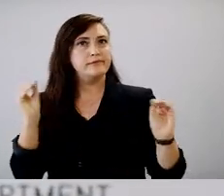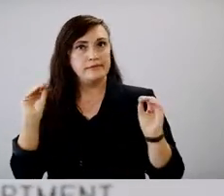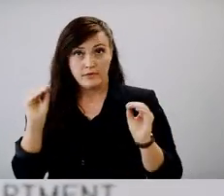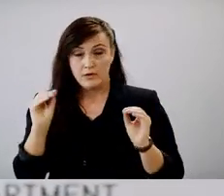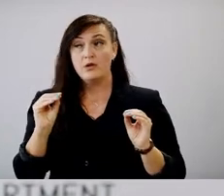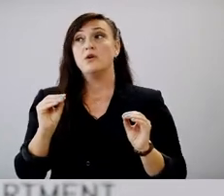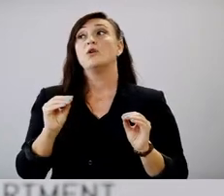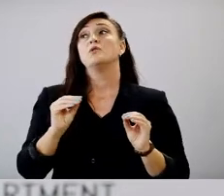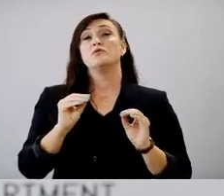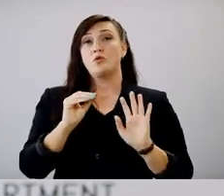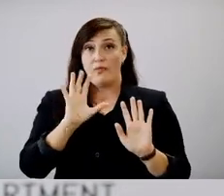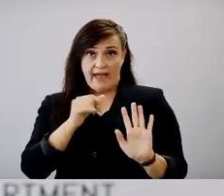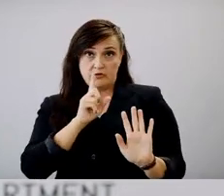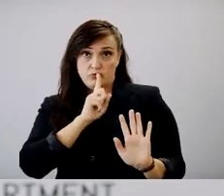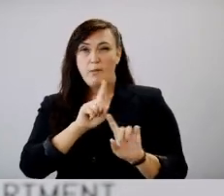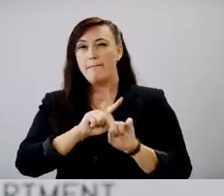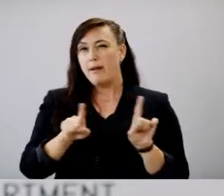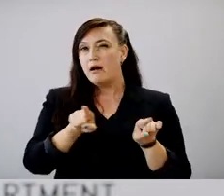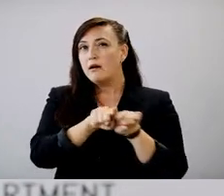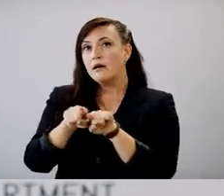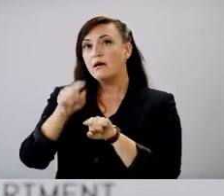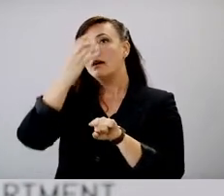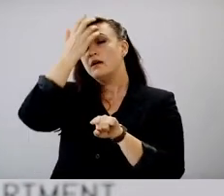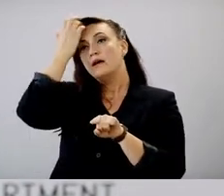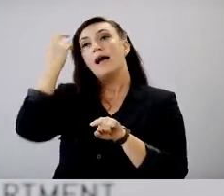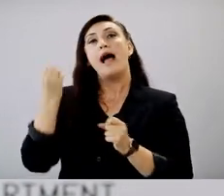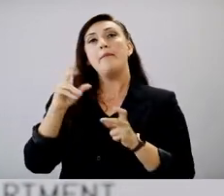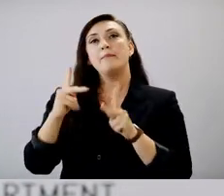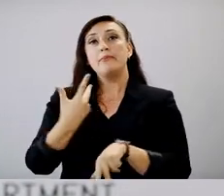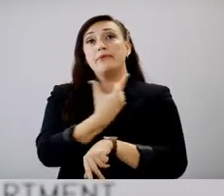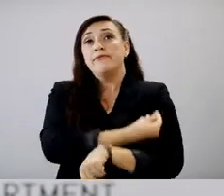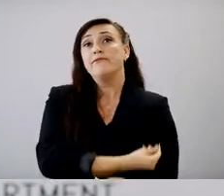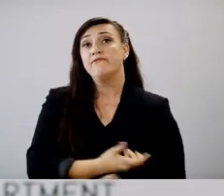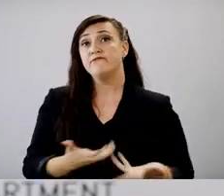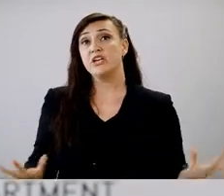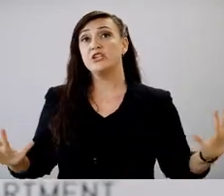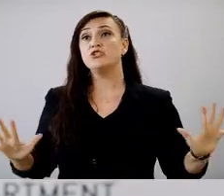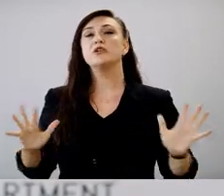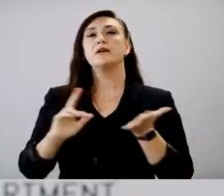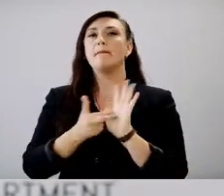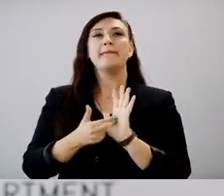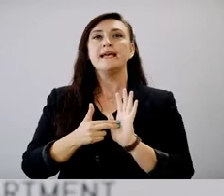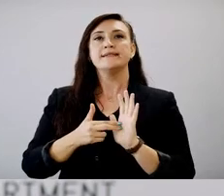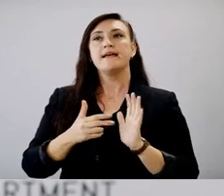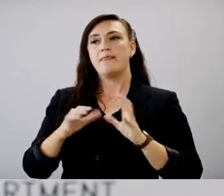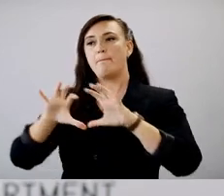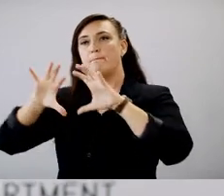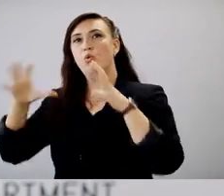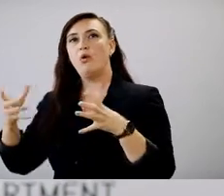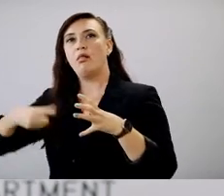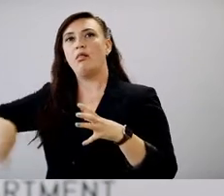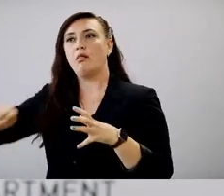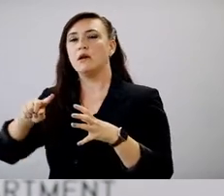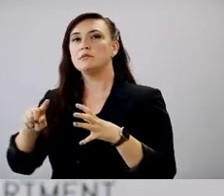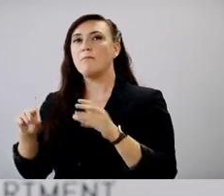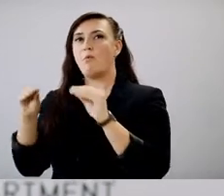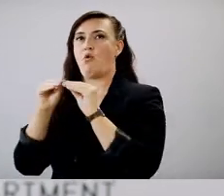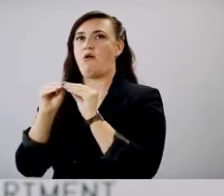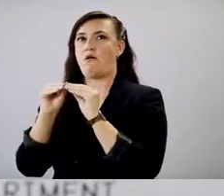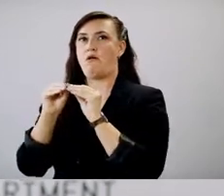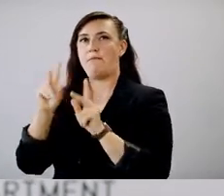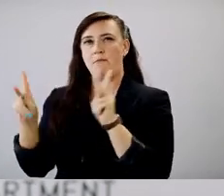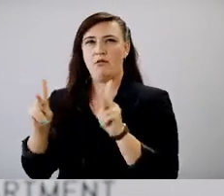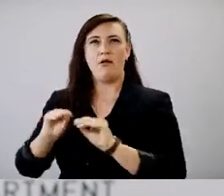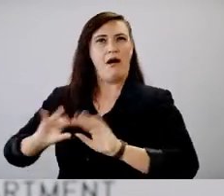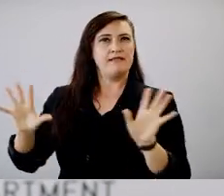seeing though, we're seeing an increase in the number of vaccinated individuals. So that makes our pool a little bit higher for people who could potentially